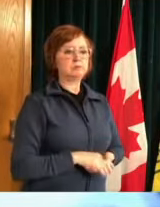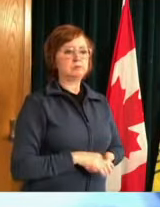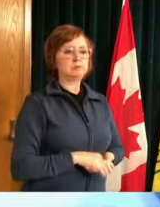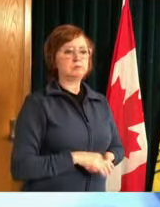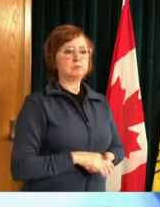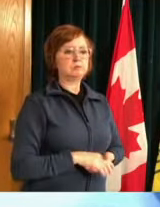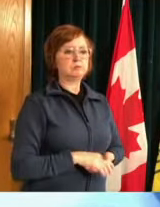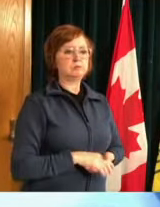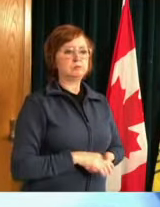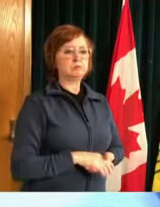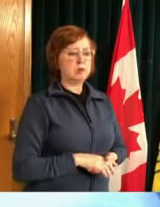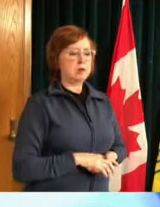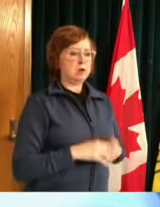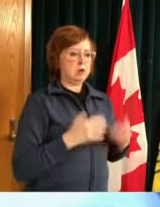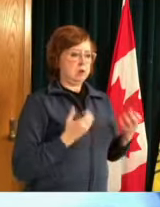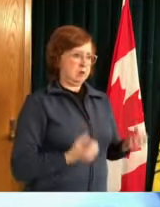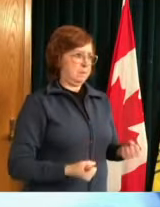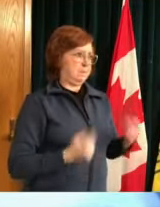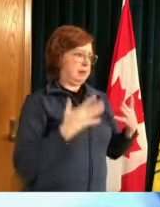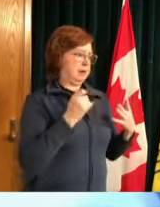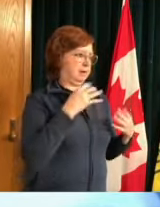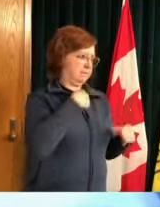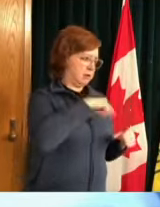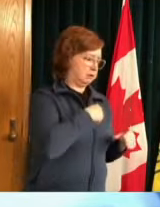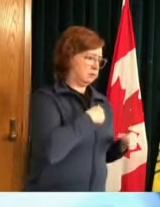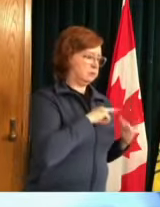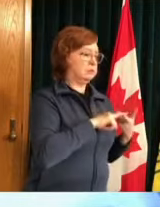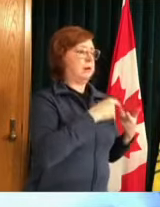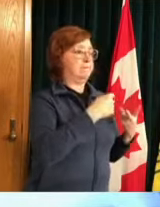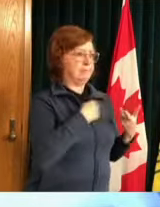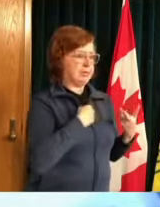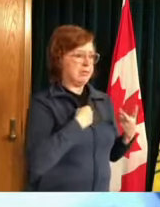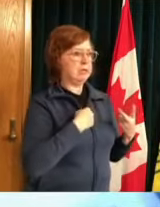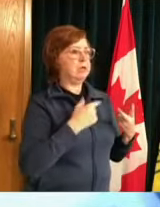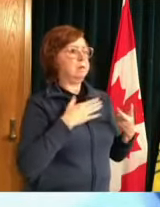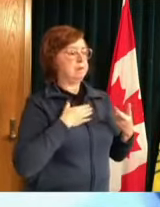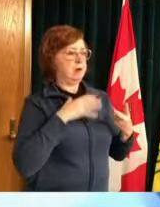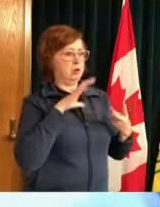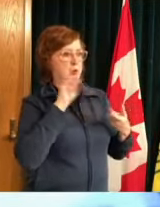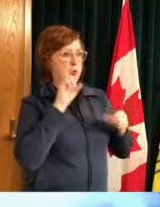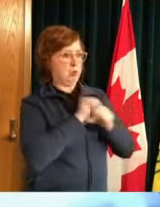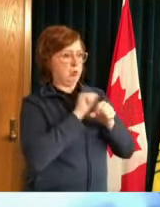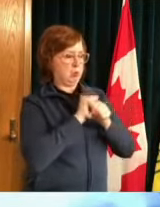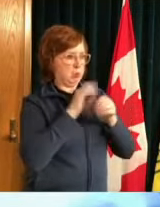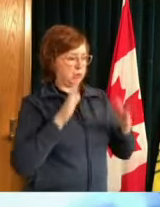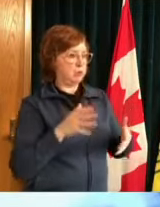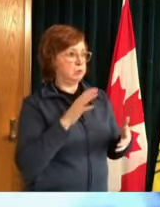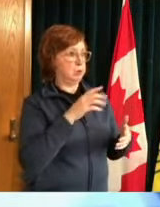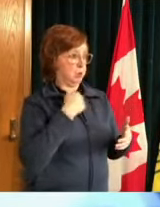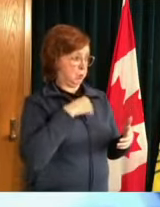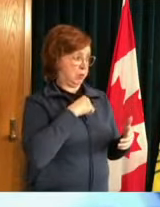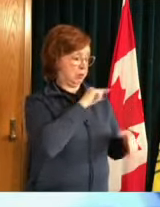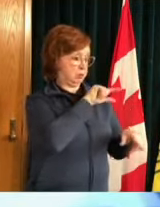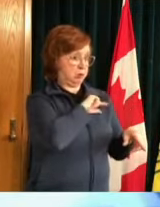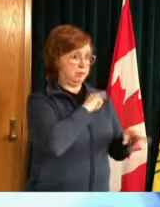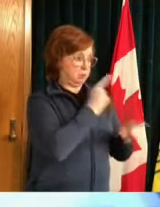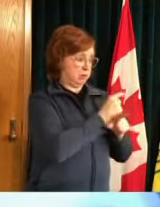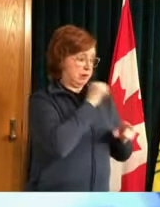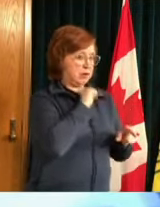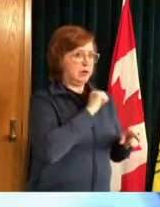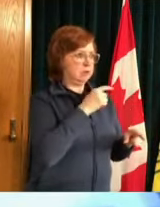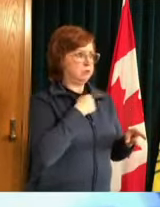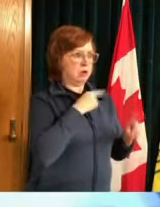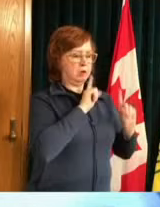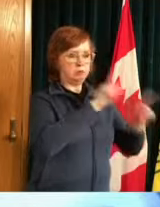colleagues we went when we were eligible and we got the vaccine that was offered to us i was offered astrazeneca i got